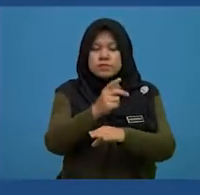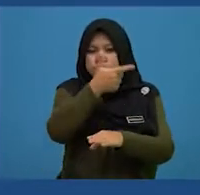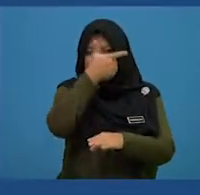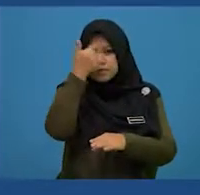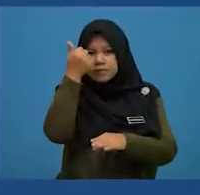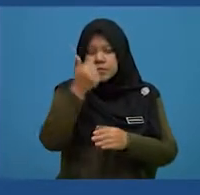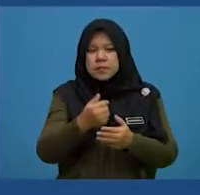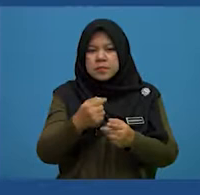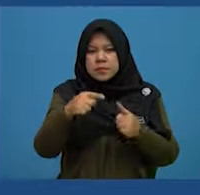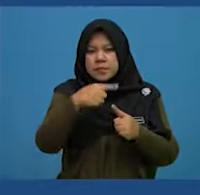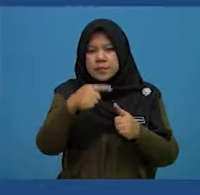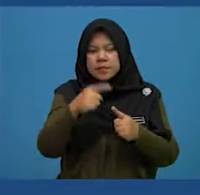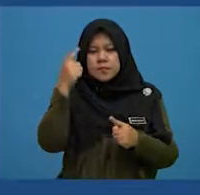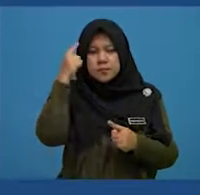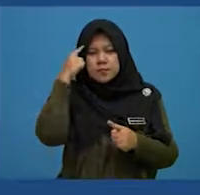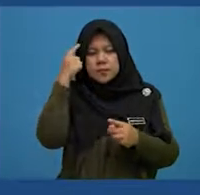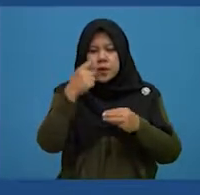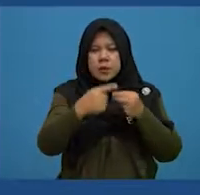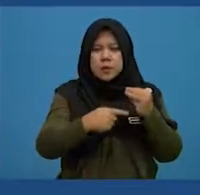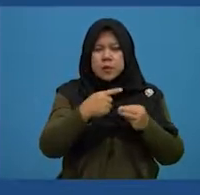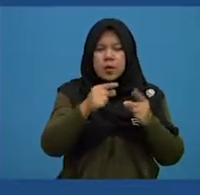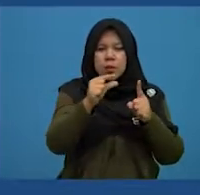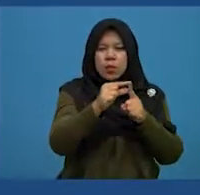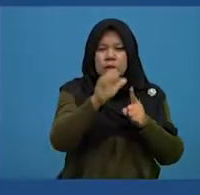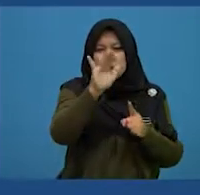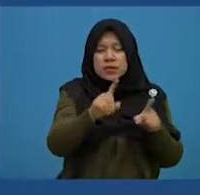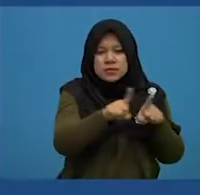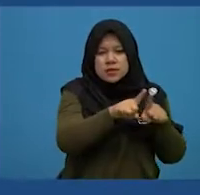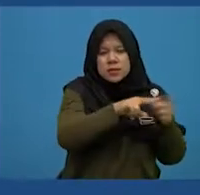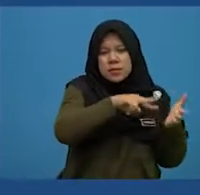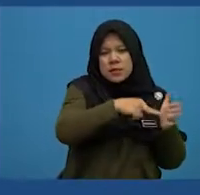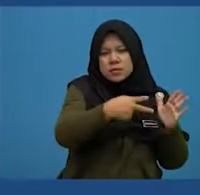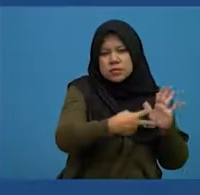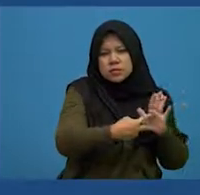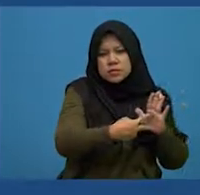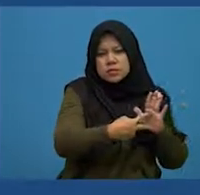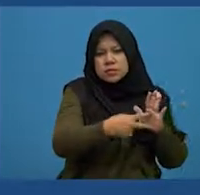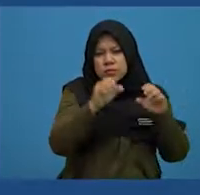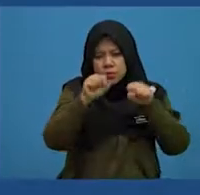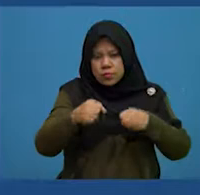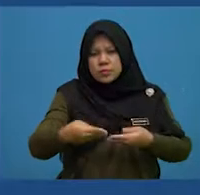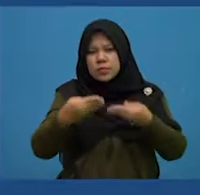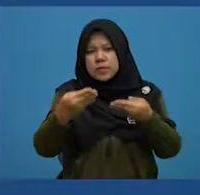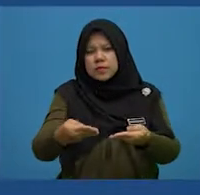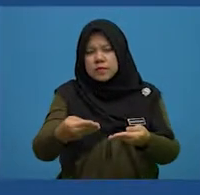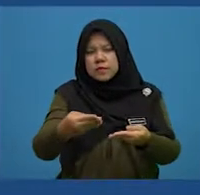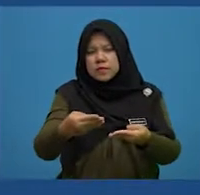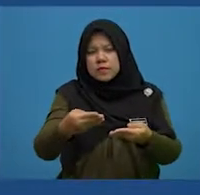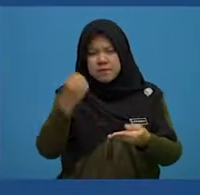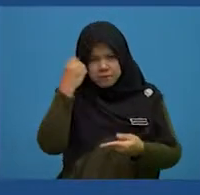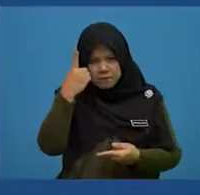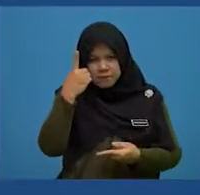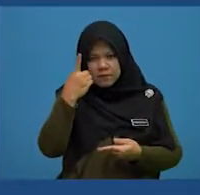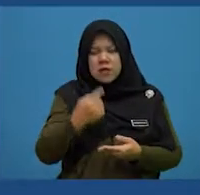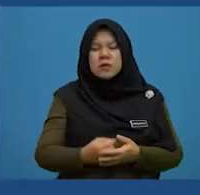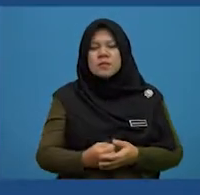when you think about words that are similar in meaning, it can give you a better understanding